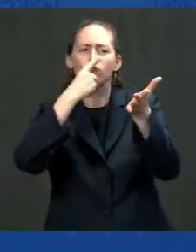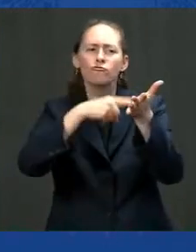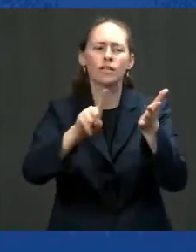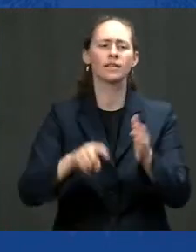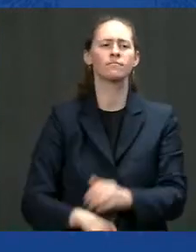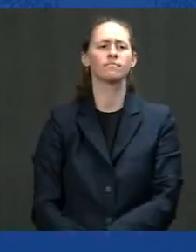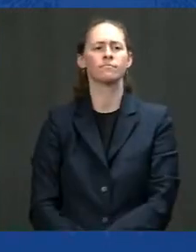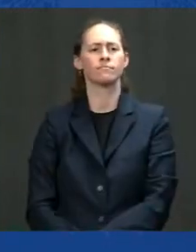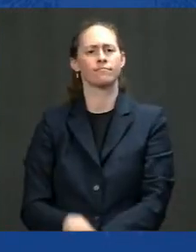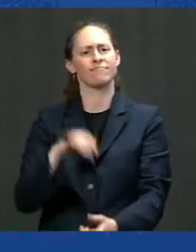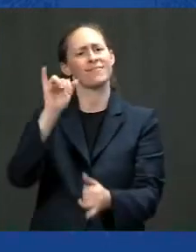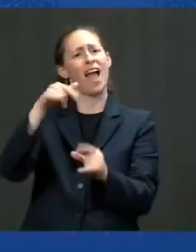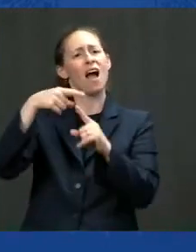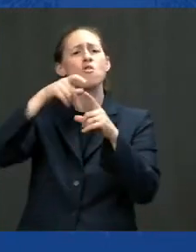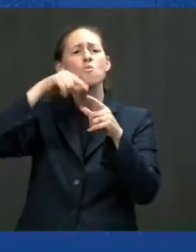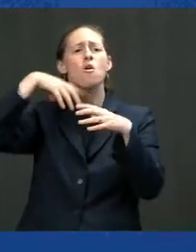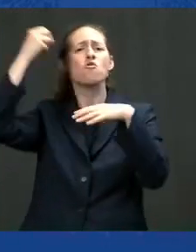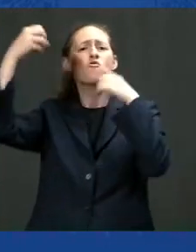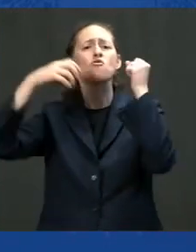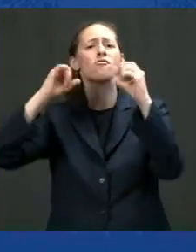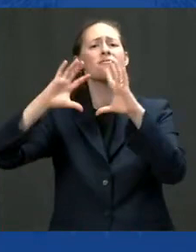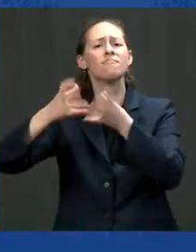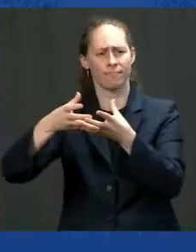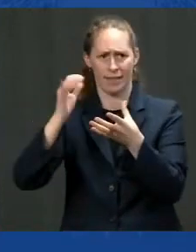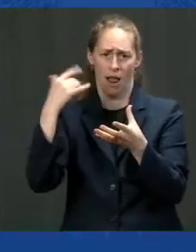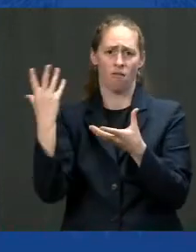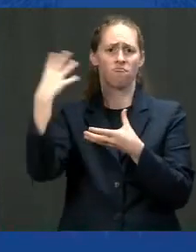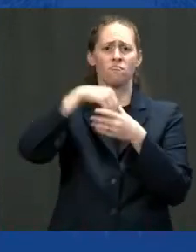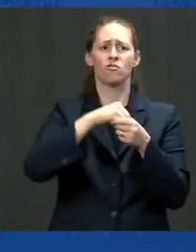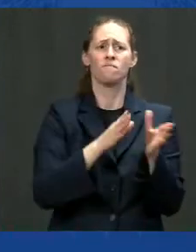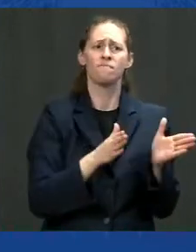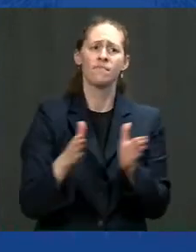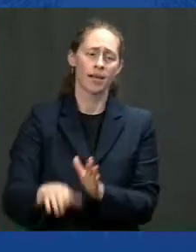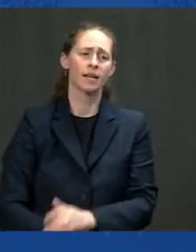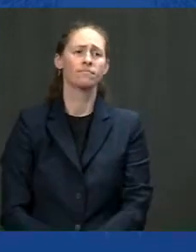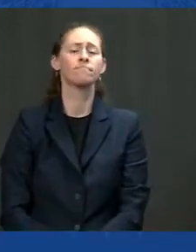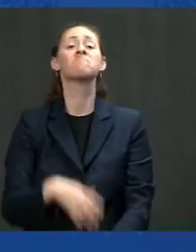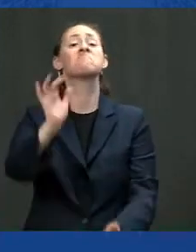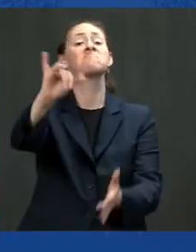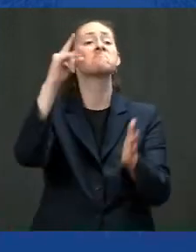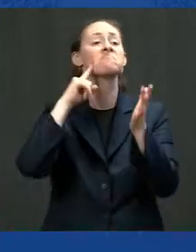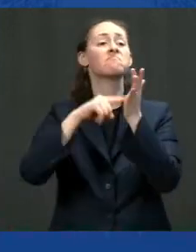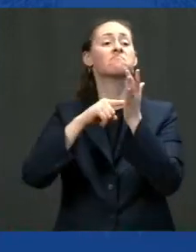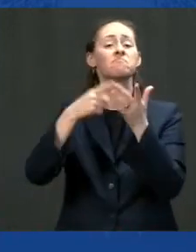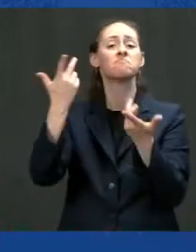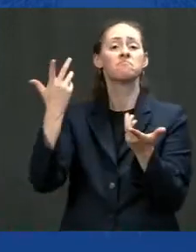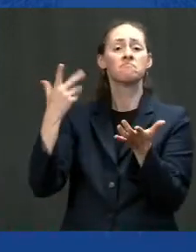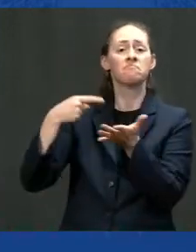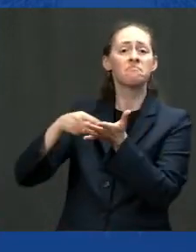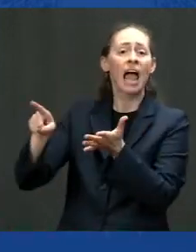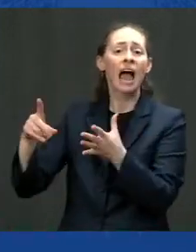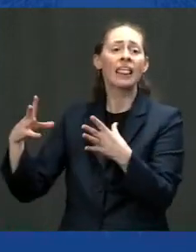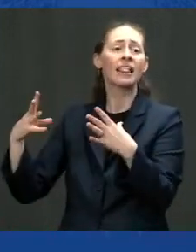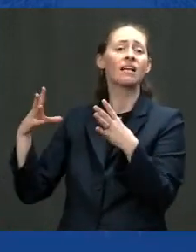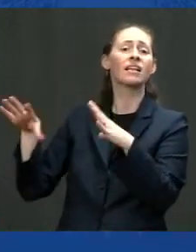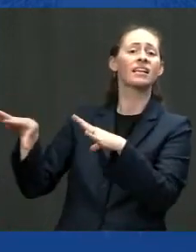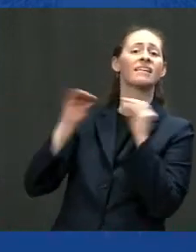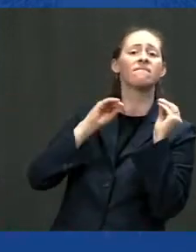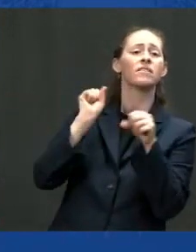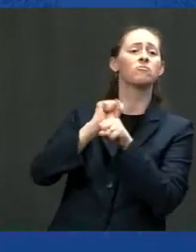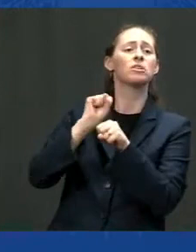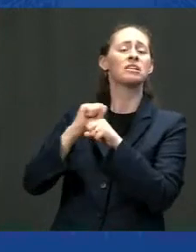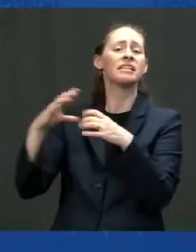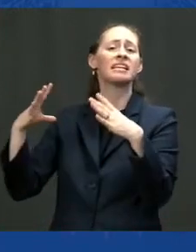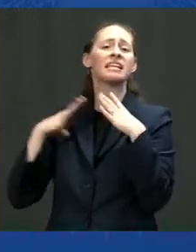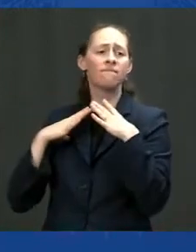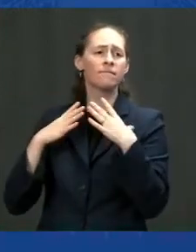paid leave we're one of the only industrial countries in the world you don't get paid leave if you have a sick son daughter mother